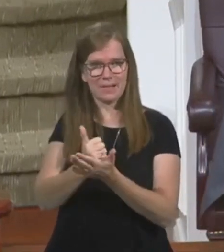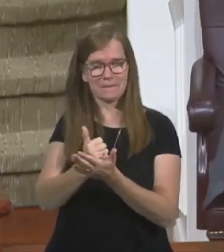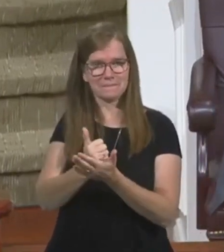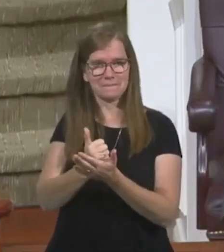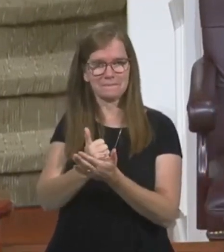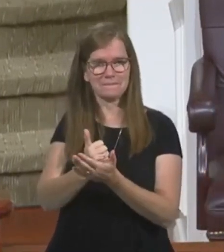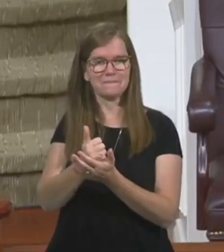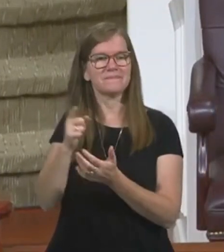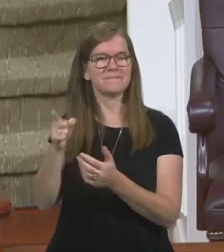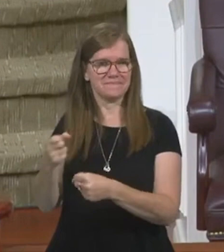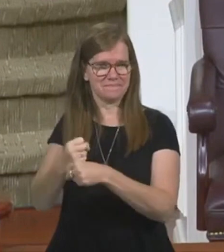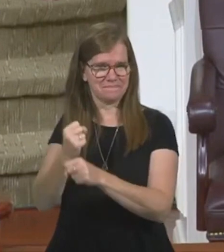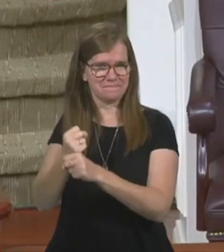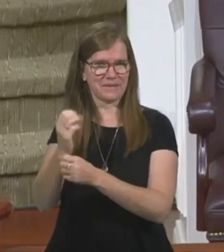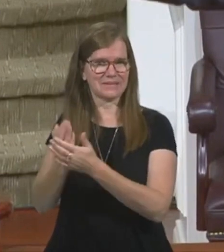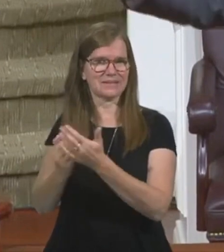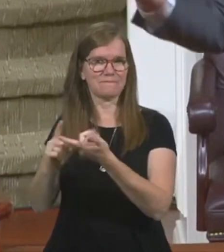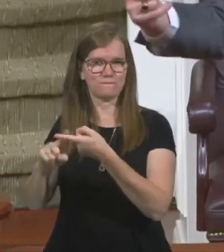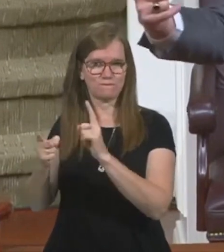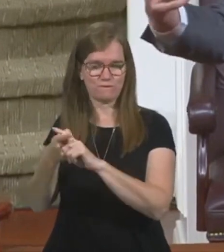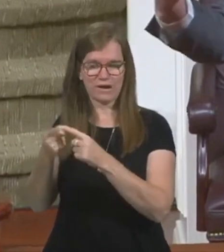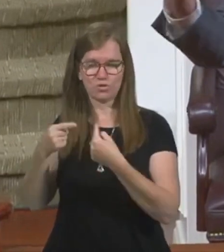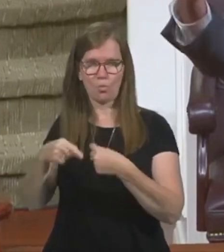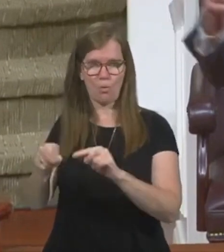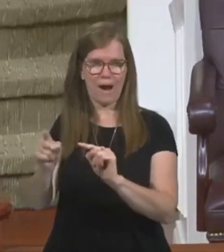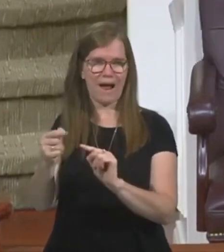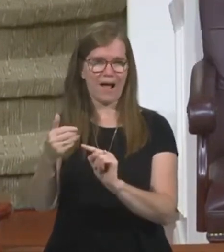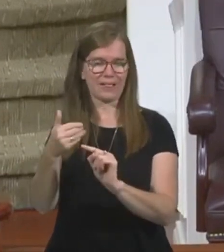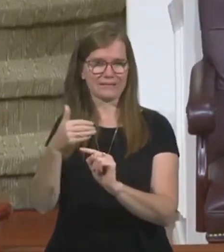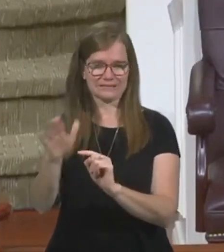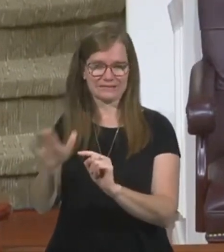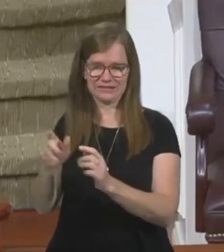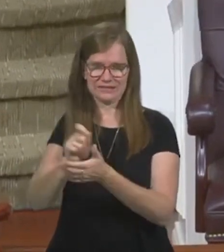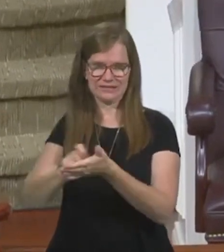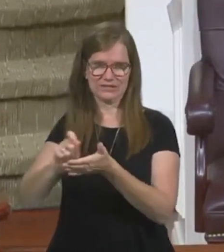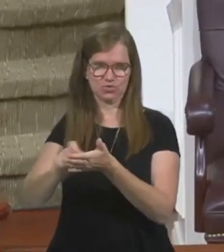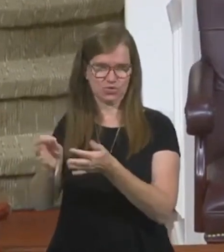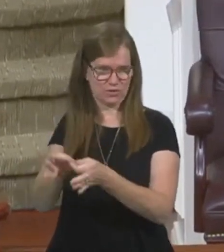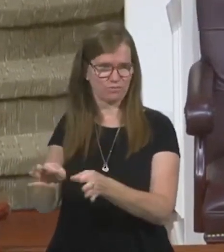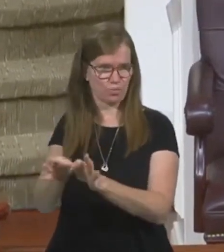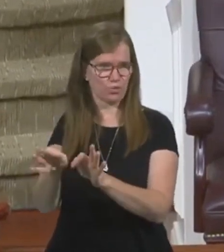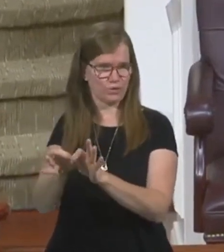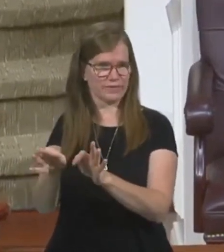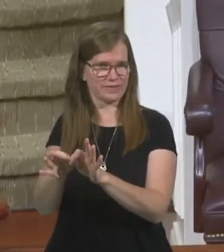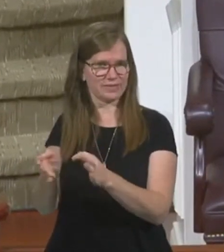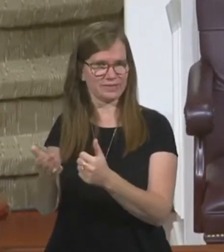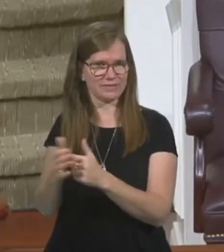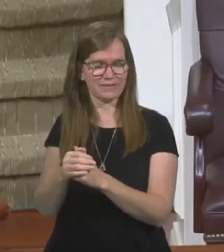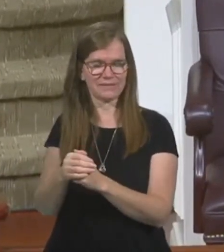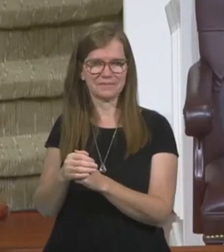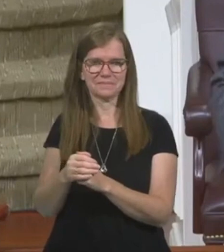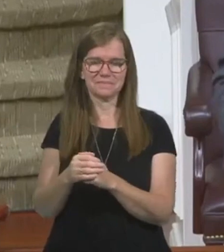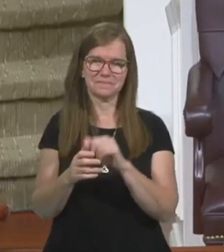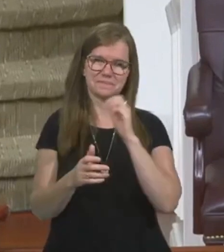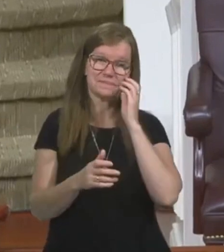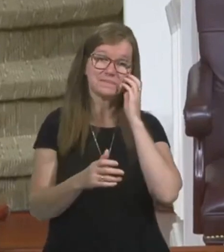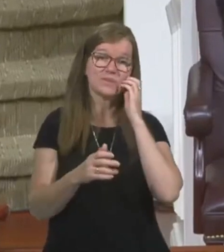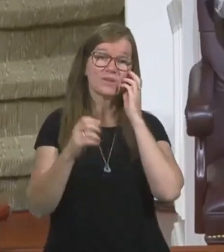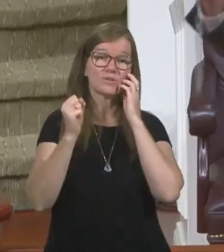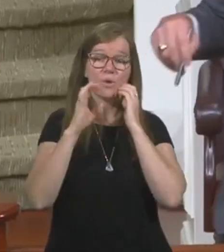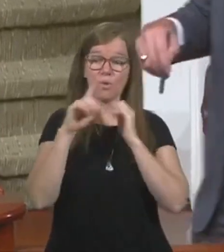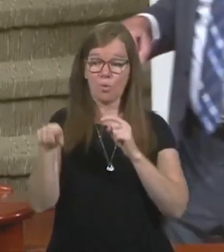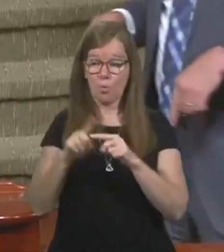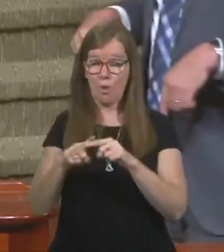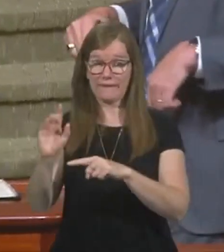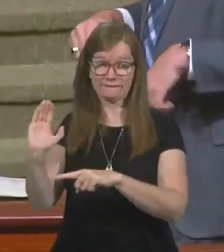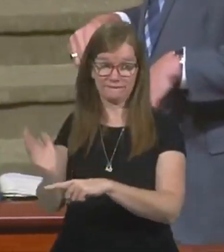He at least made some friends while he had, while his signature mattered, while he had the opportunity to do so, so that when